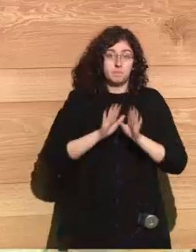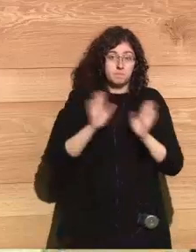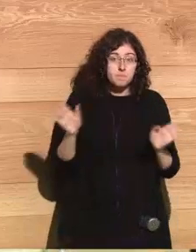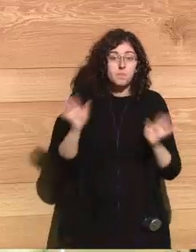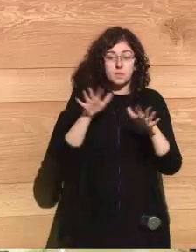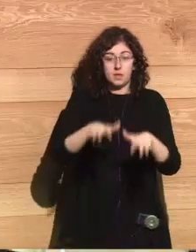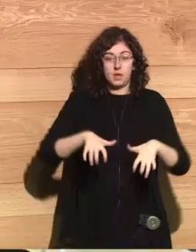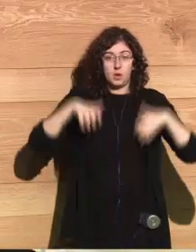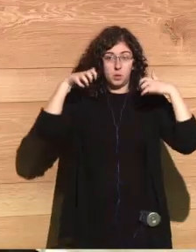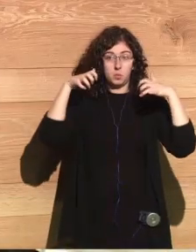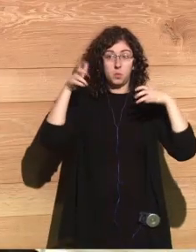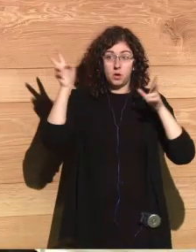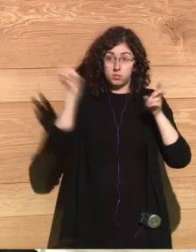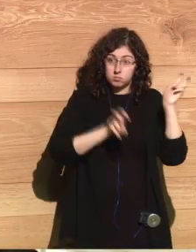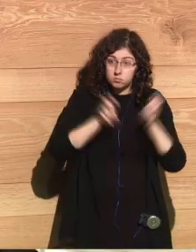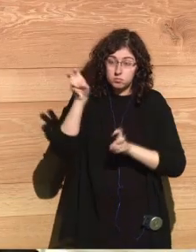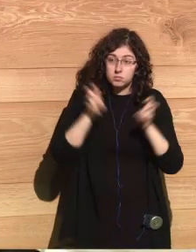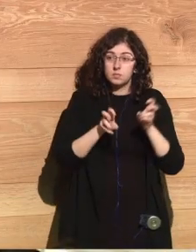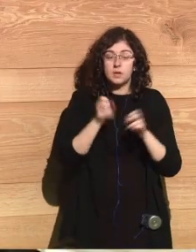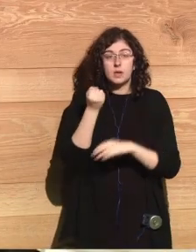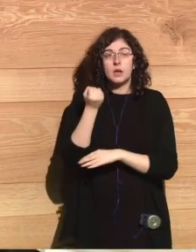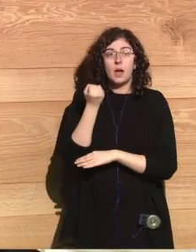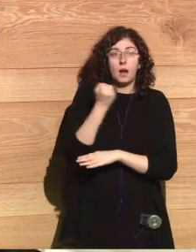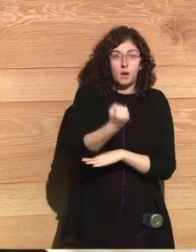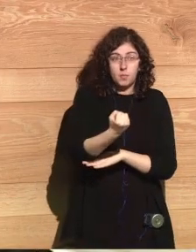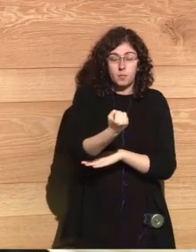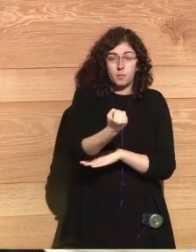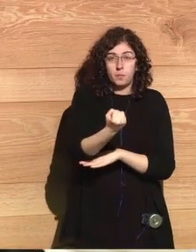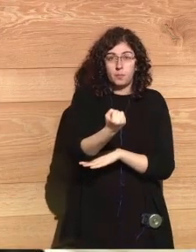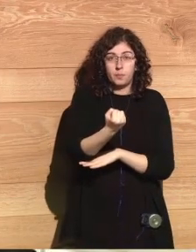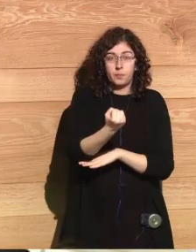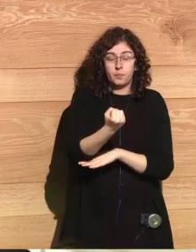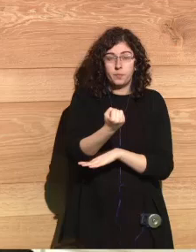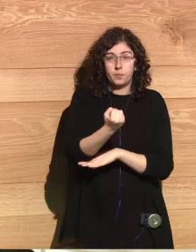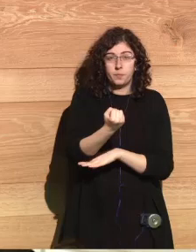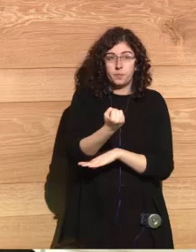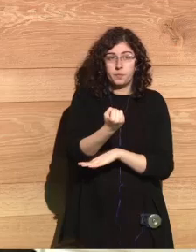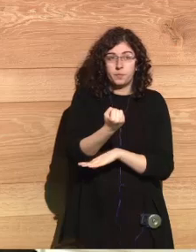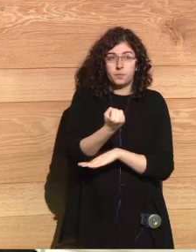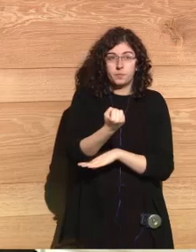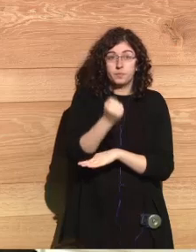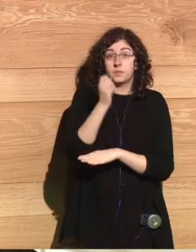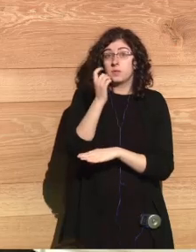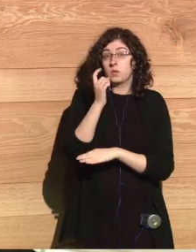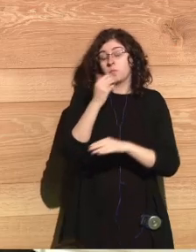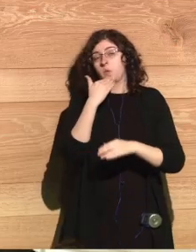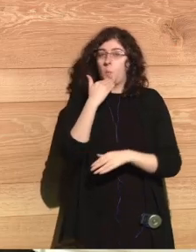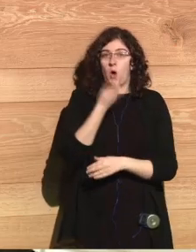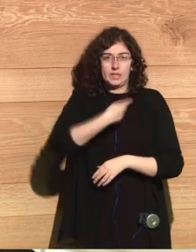to make sure this conversation took place and we are he was also in charge of making sure this